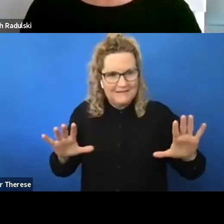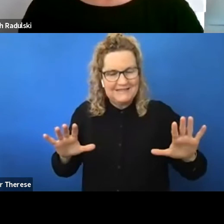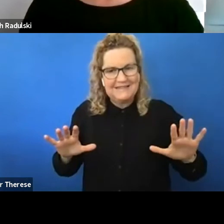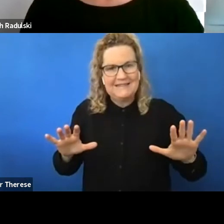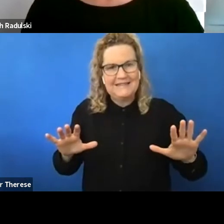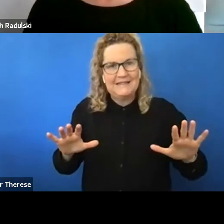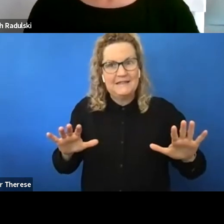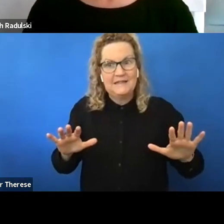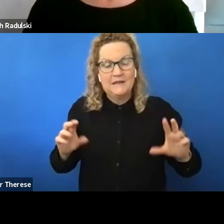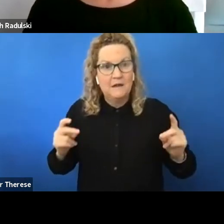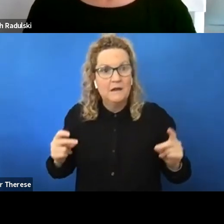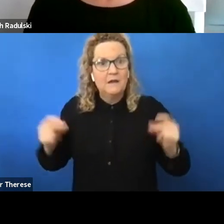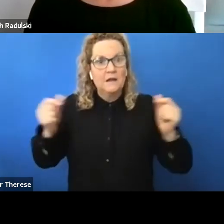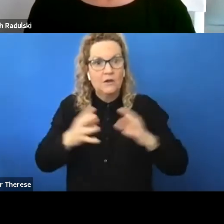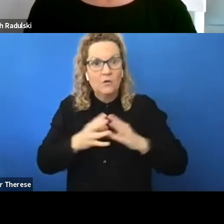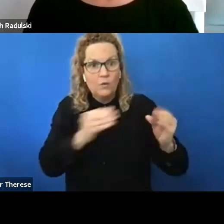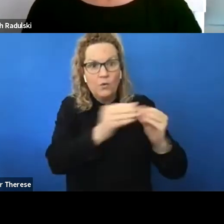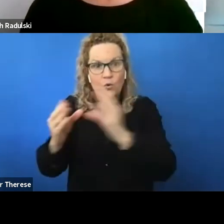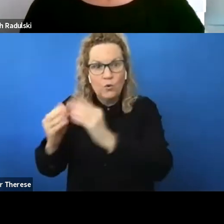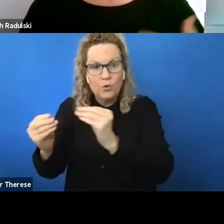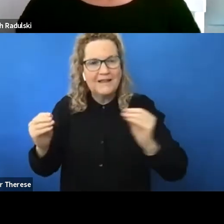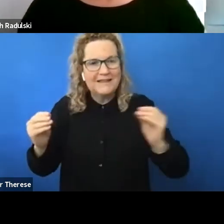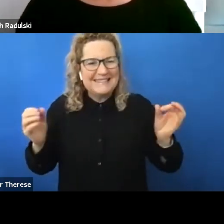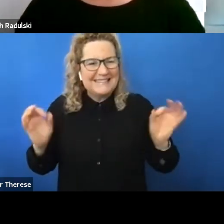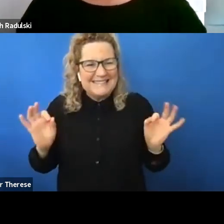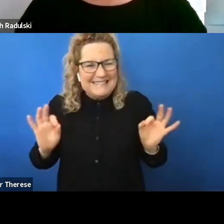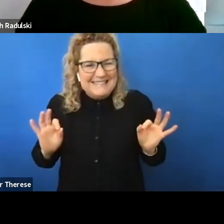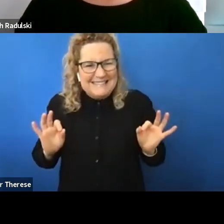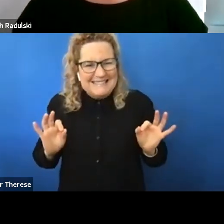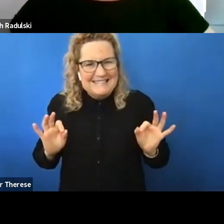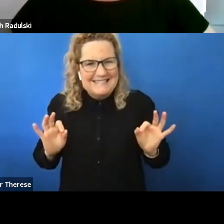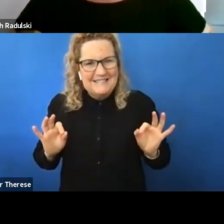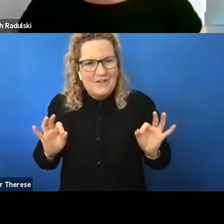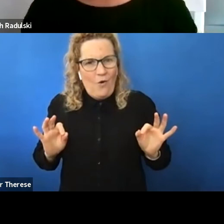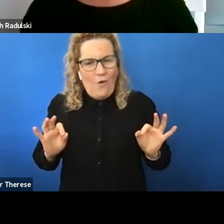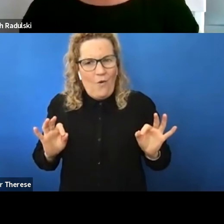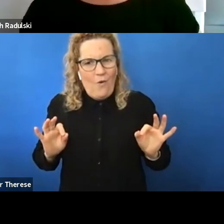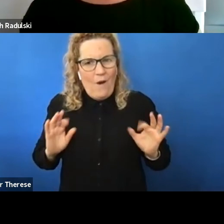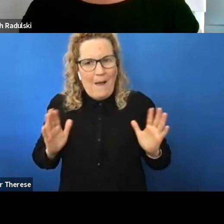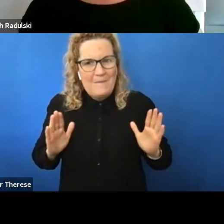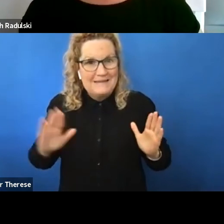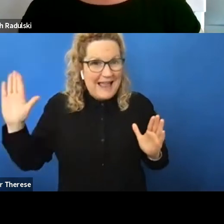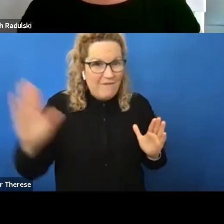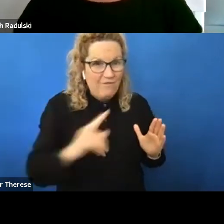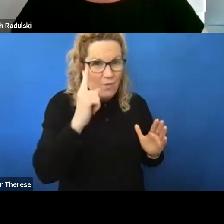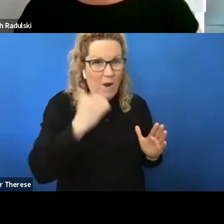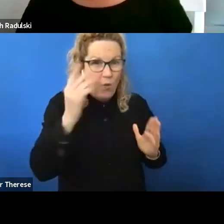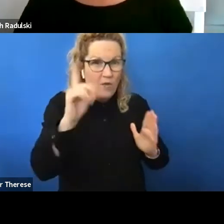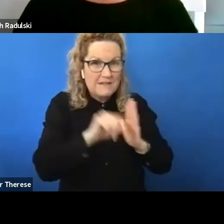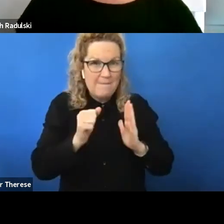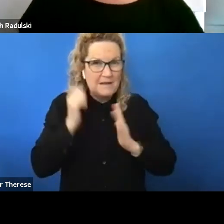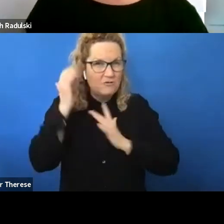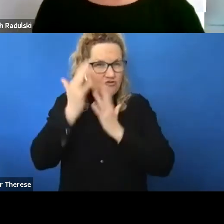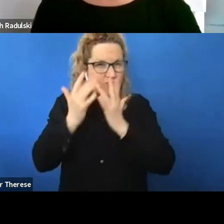moving changes um they they require each individual to constantly reflect on what they're